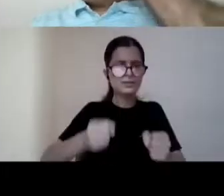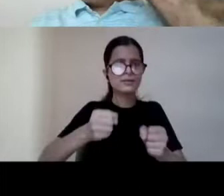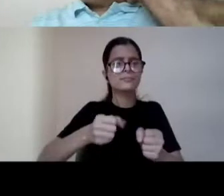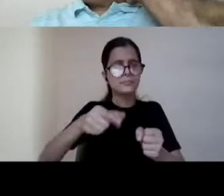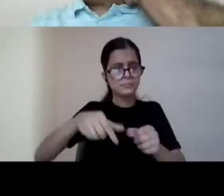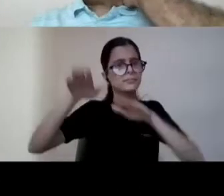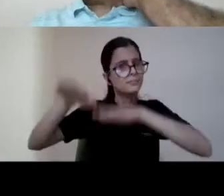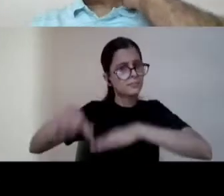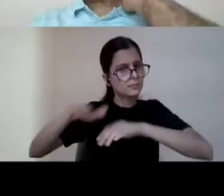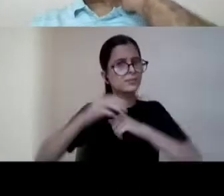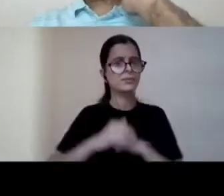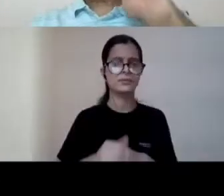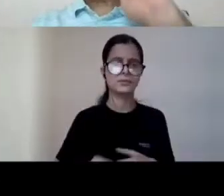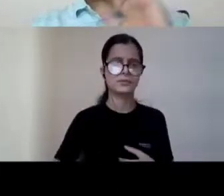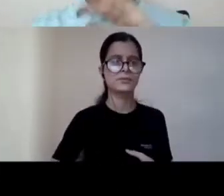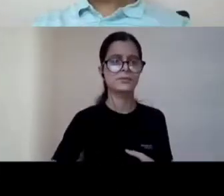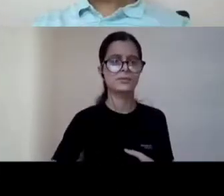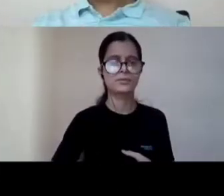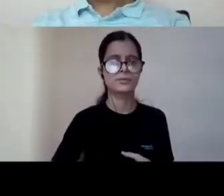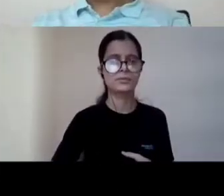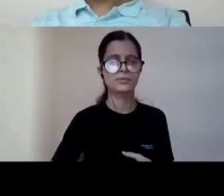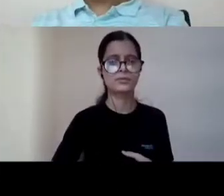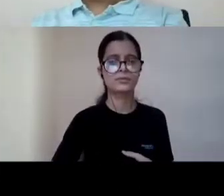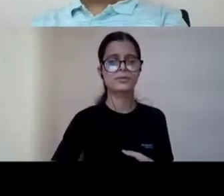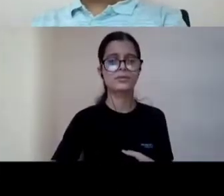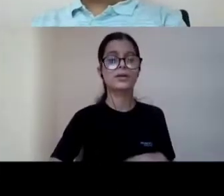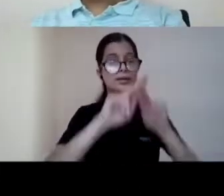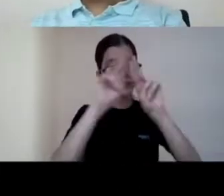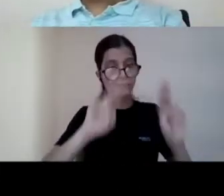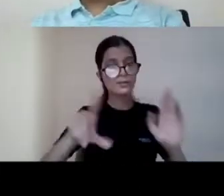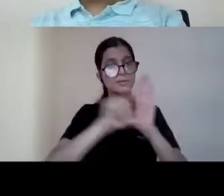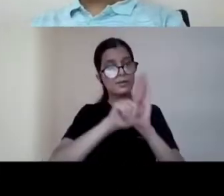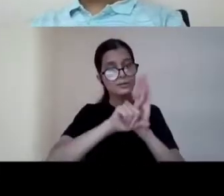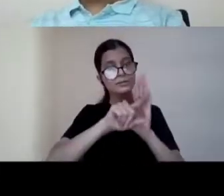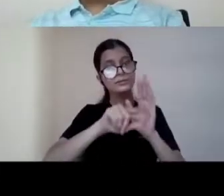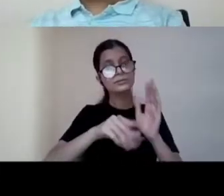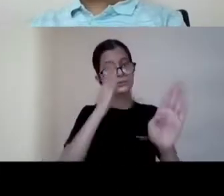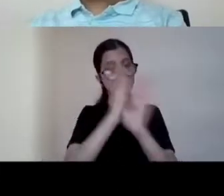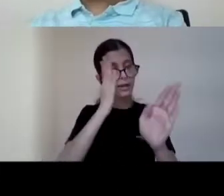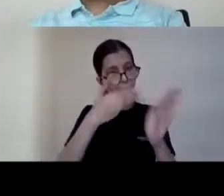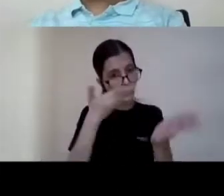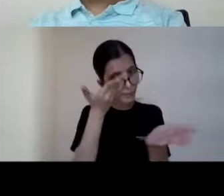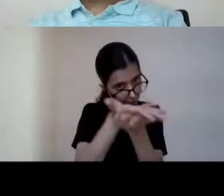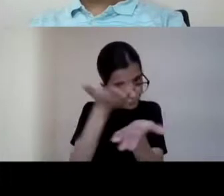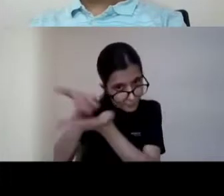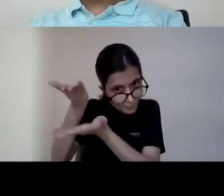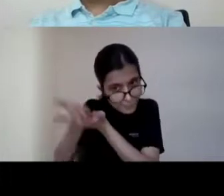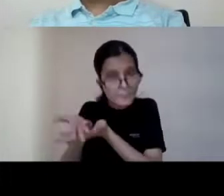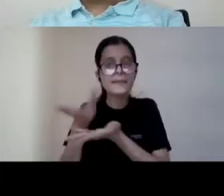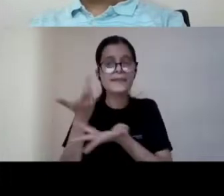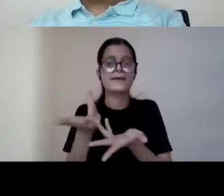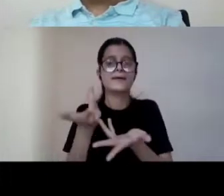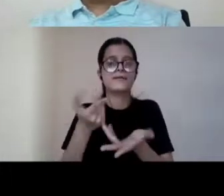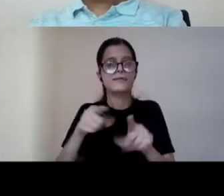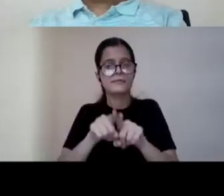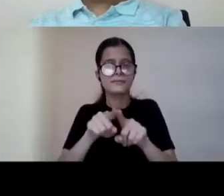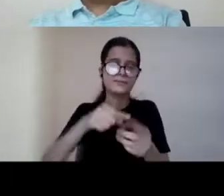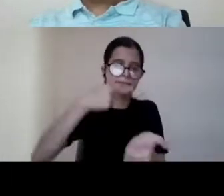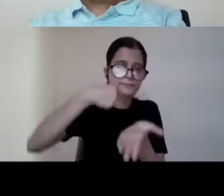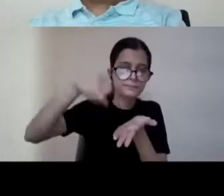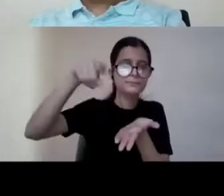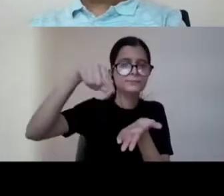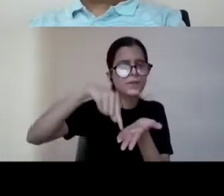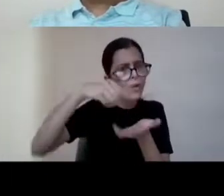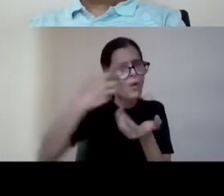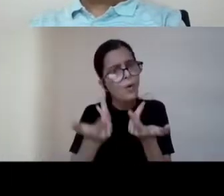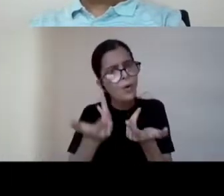that international law is directly applicable as is when we ratify or we